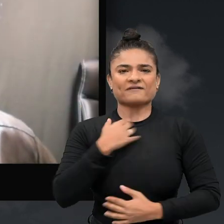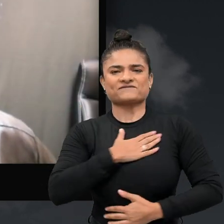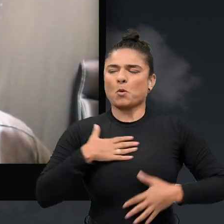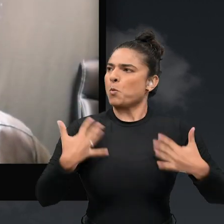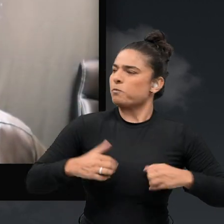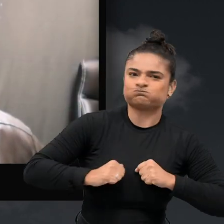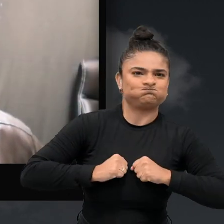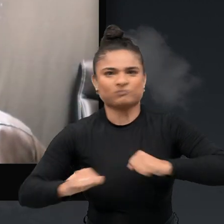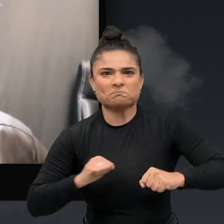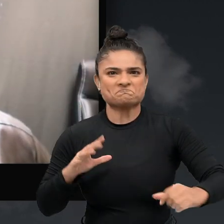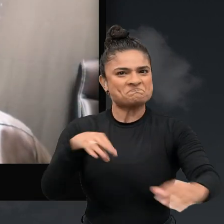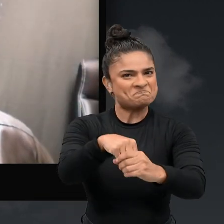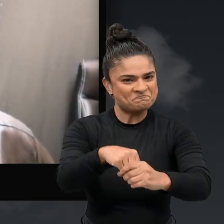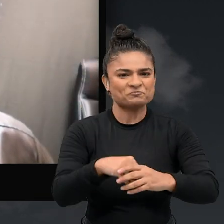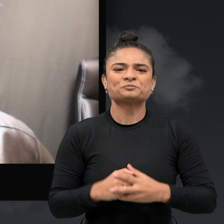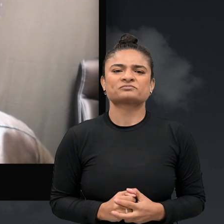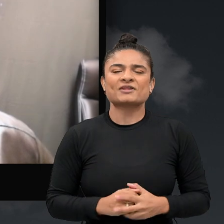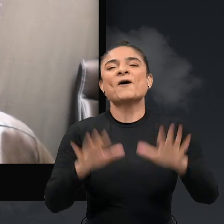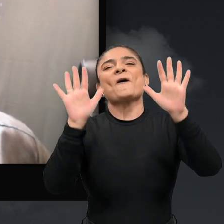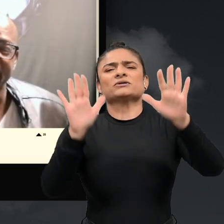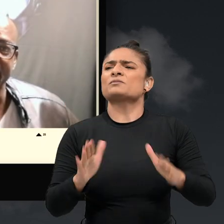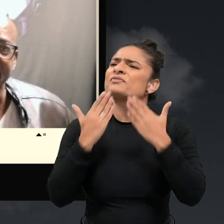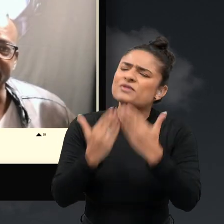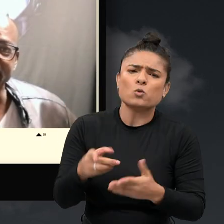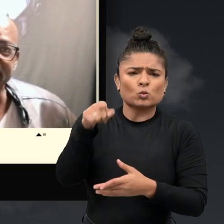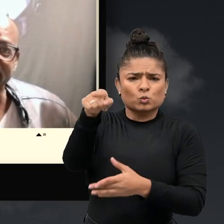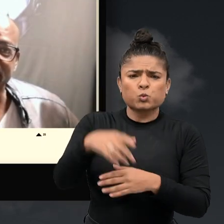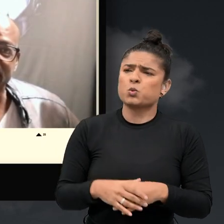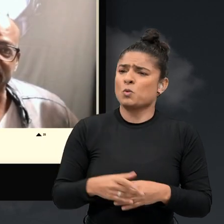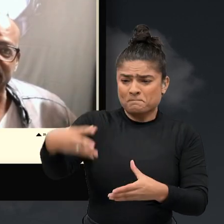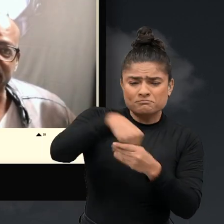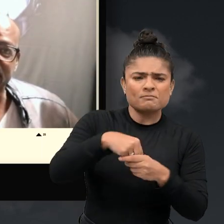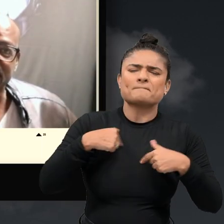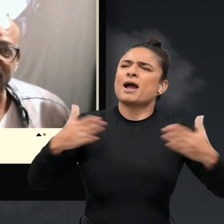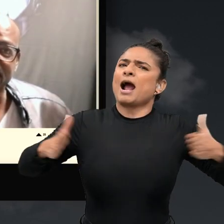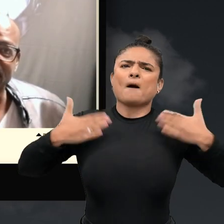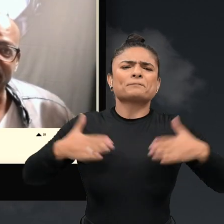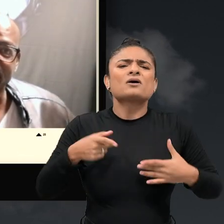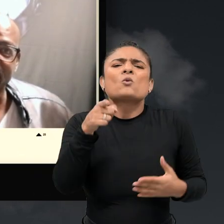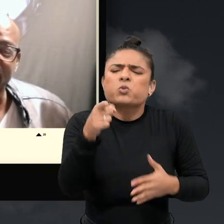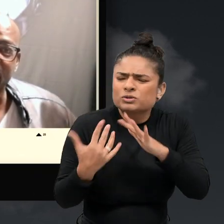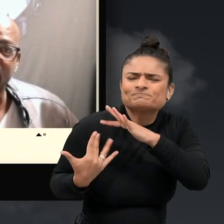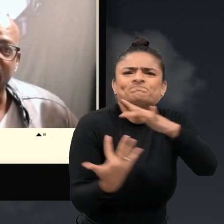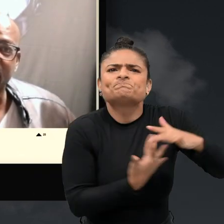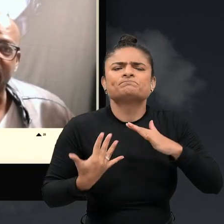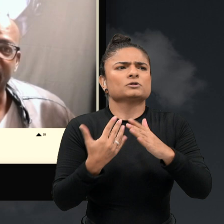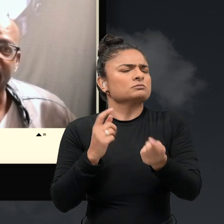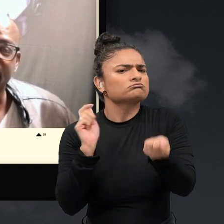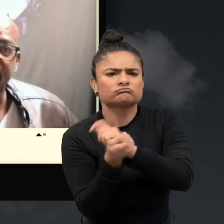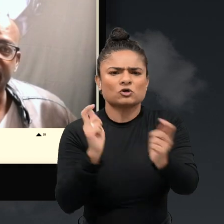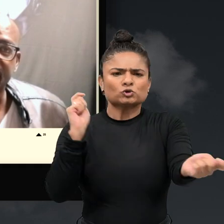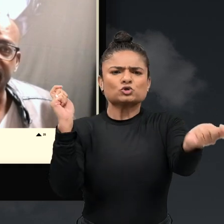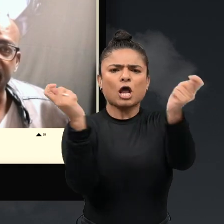invitation. I truly feel activated today. Awesome. We're very happy to have you here. Musa, what inspires